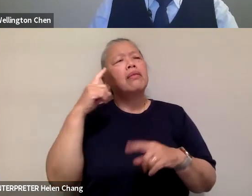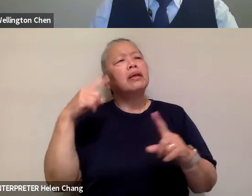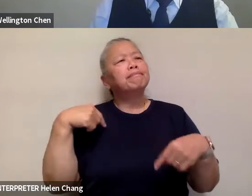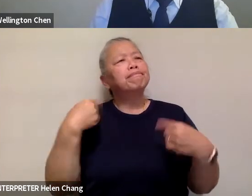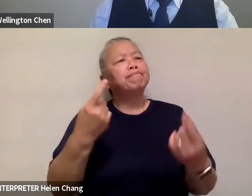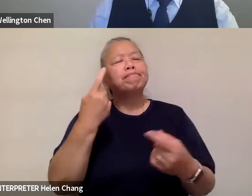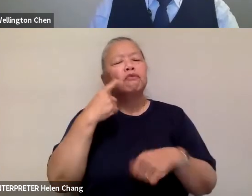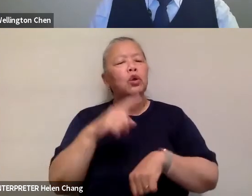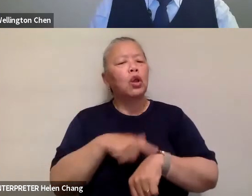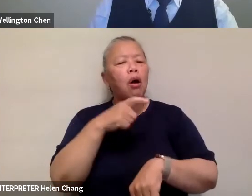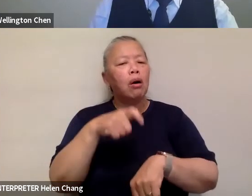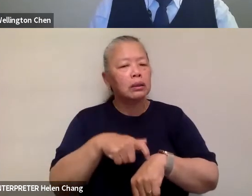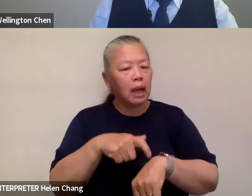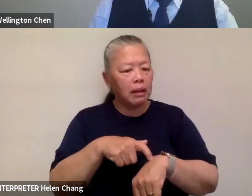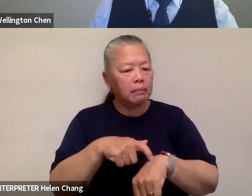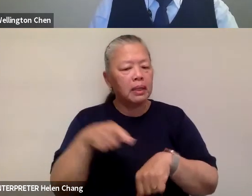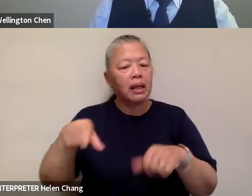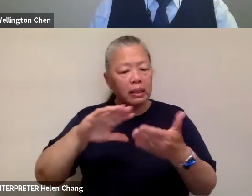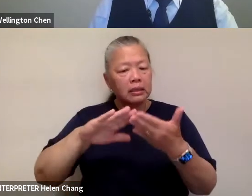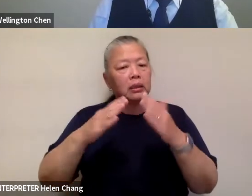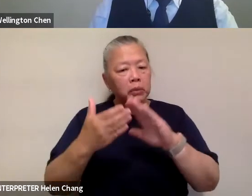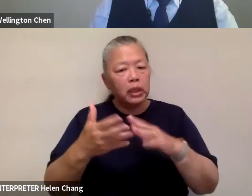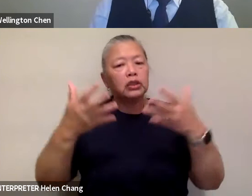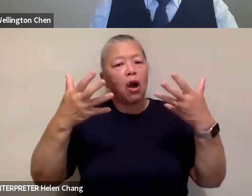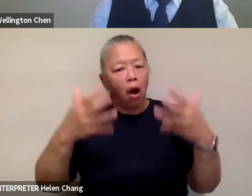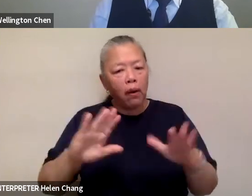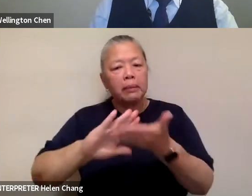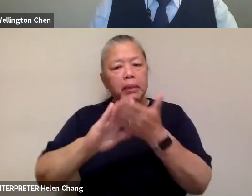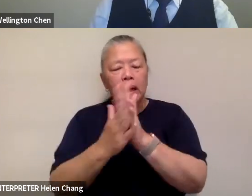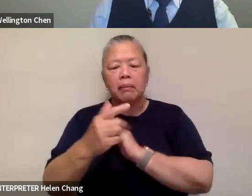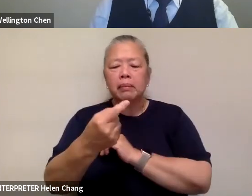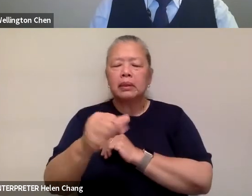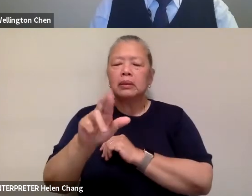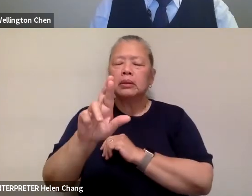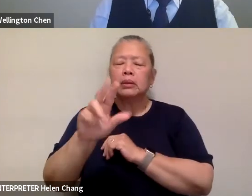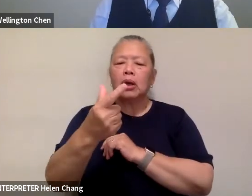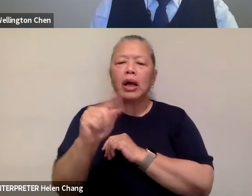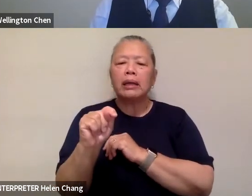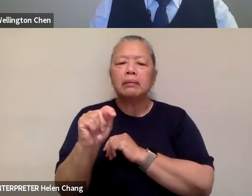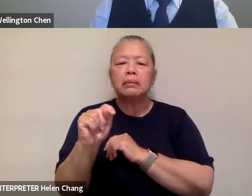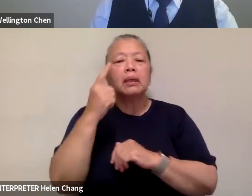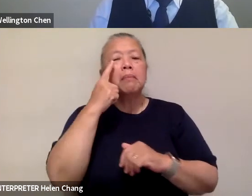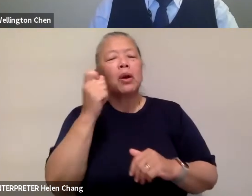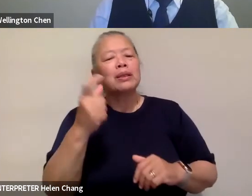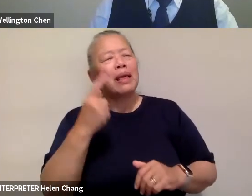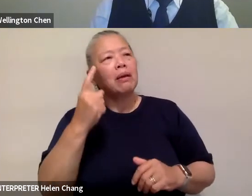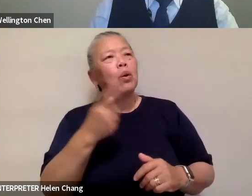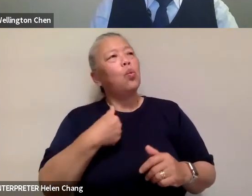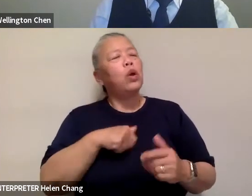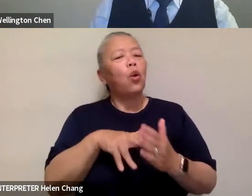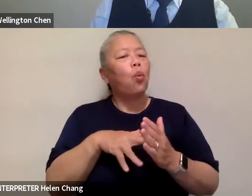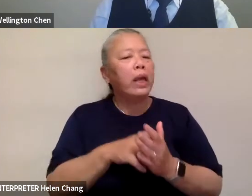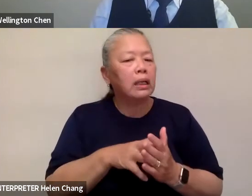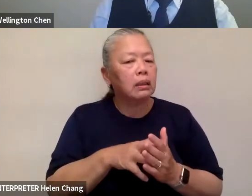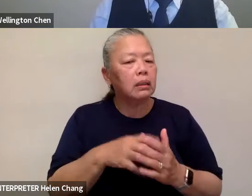targeted because a lot of people think that we're weak or we won't speak up. And that